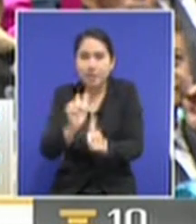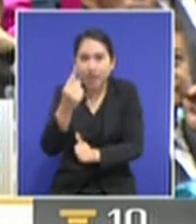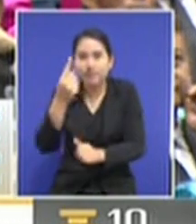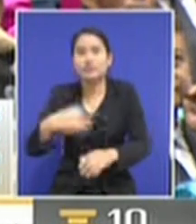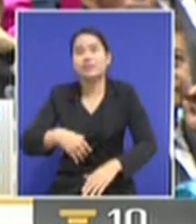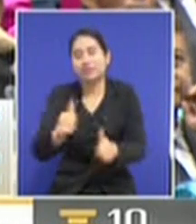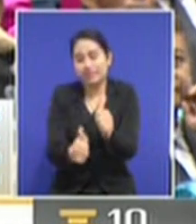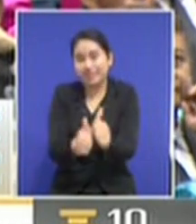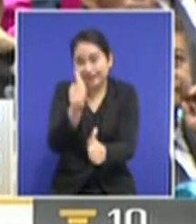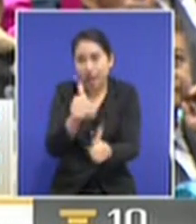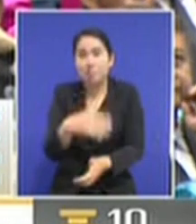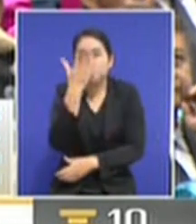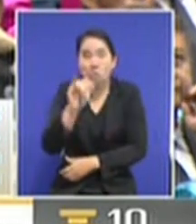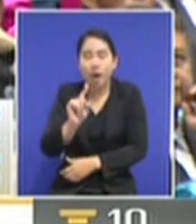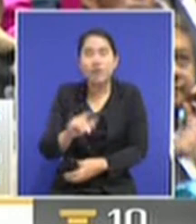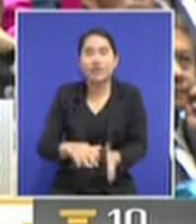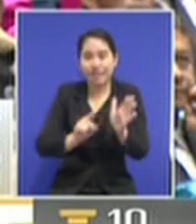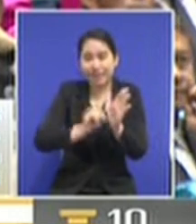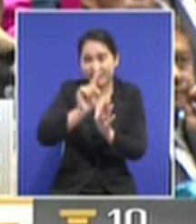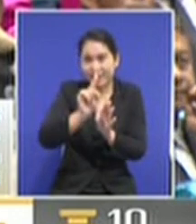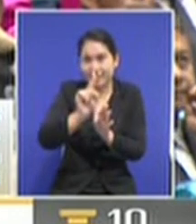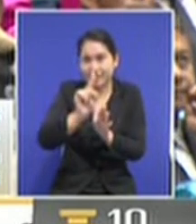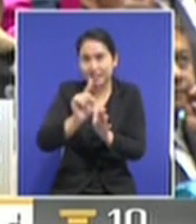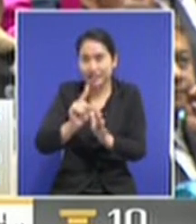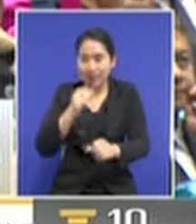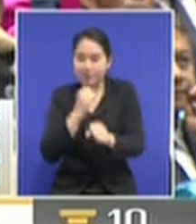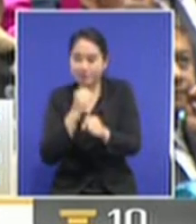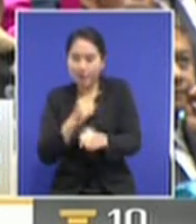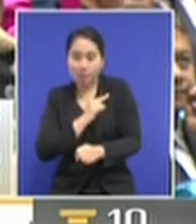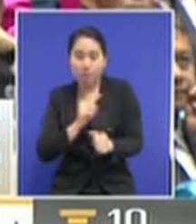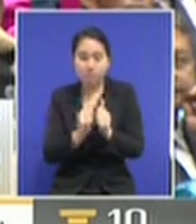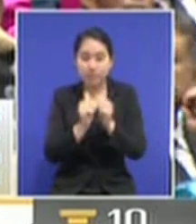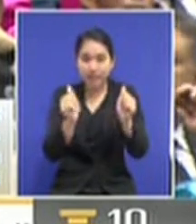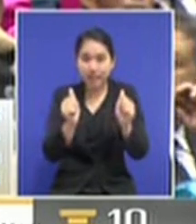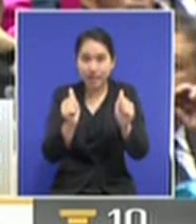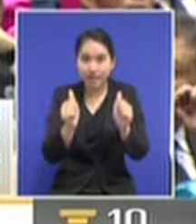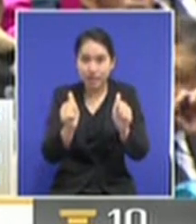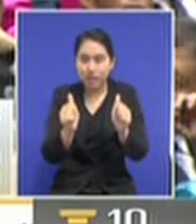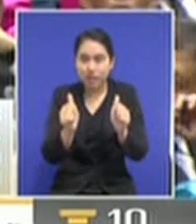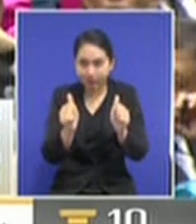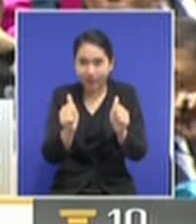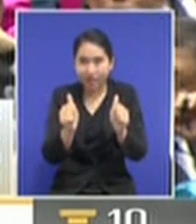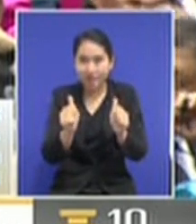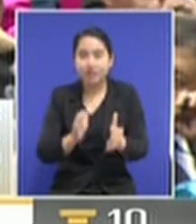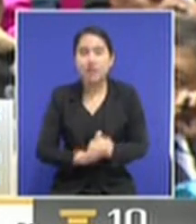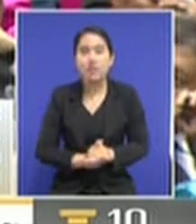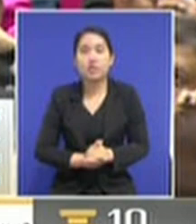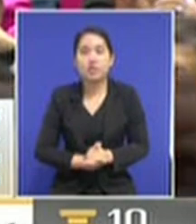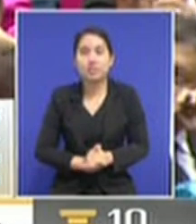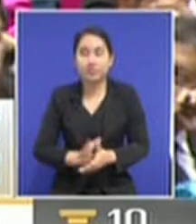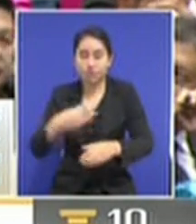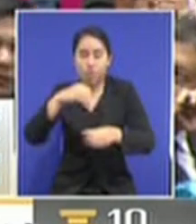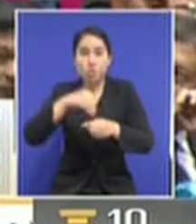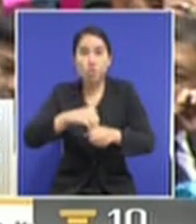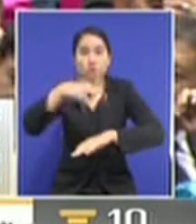She certainly has come a long way in politics from the days when she was a beauty queen. Yes. Many